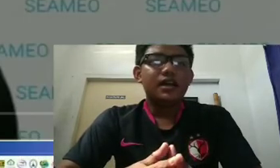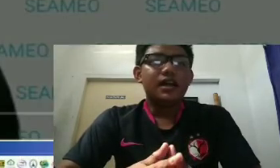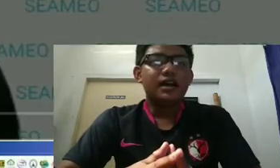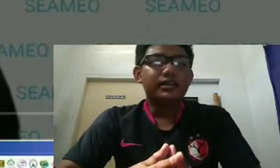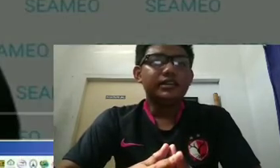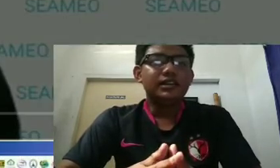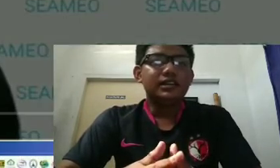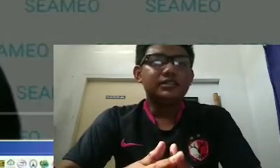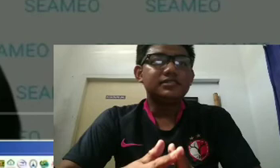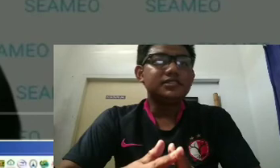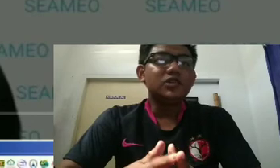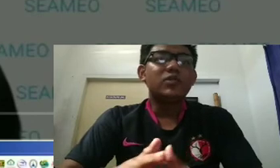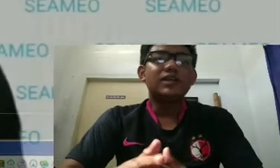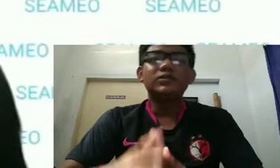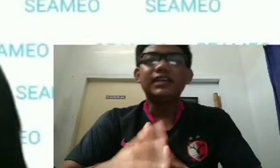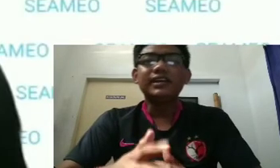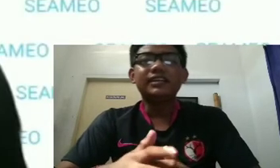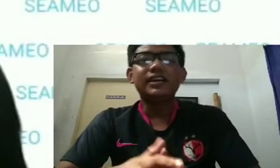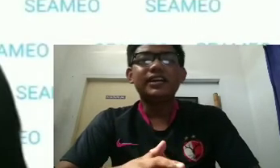of them are members